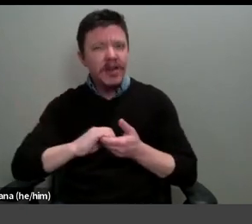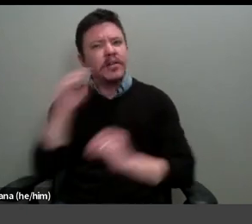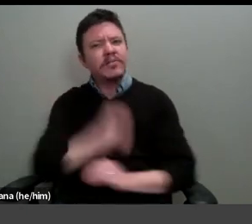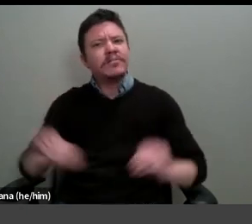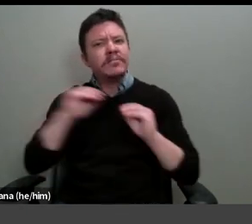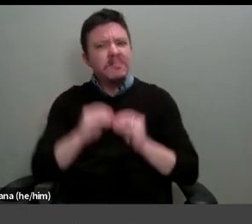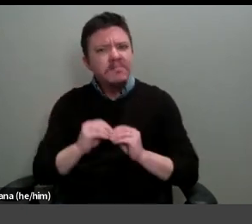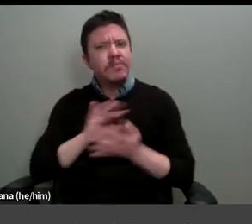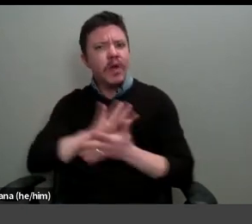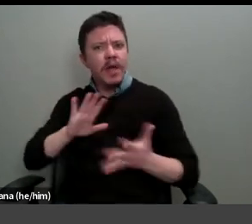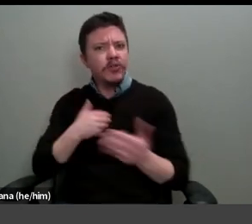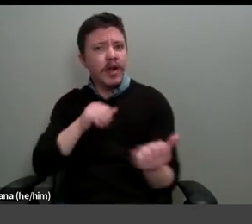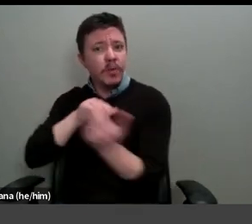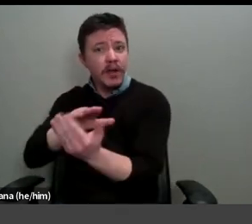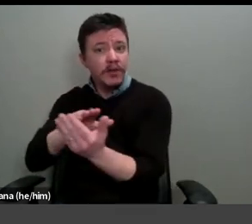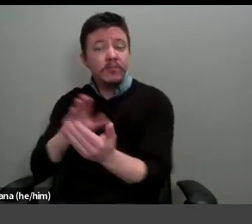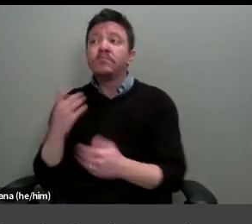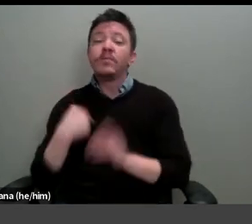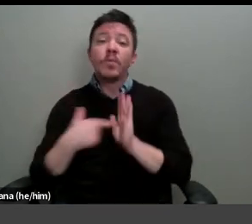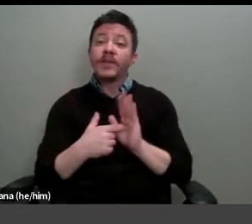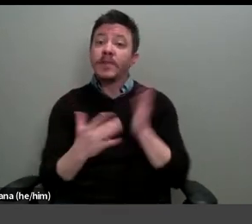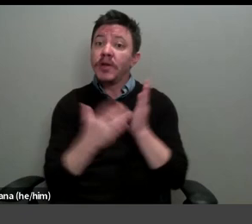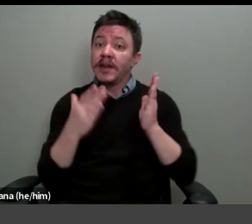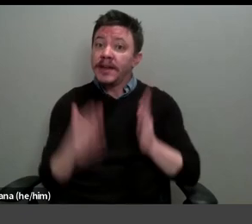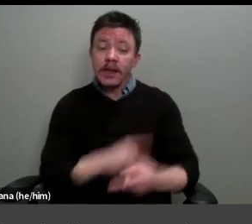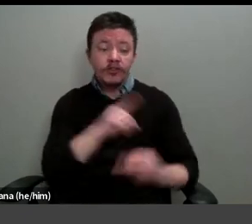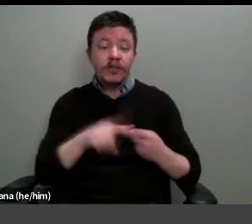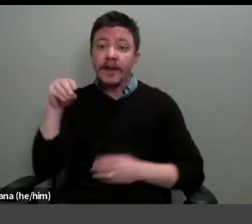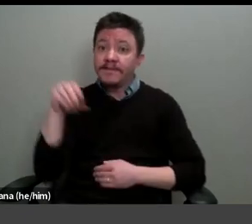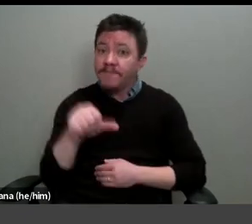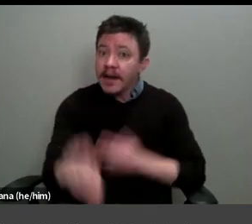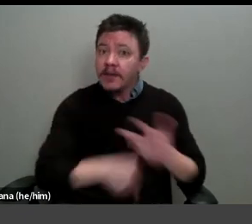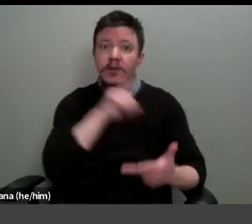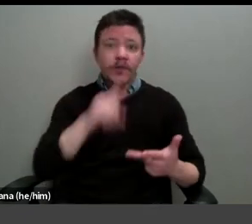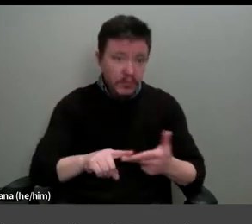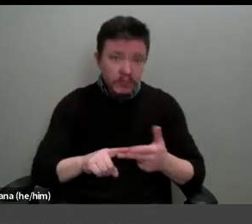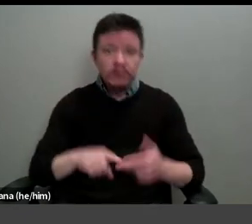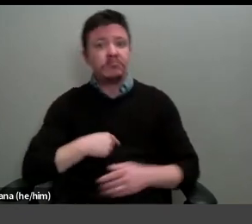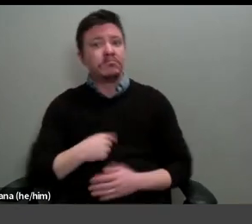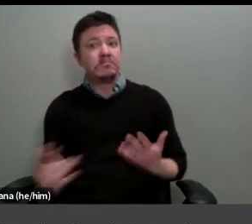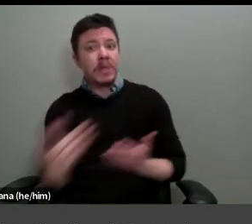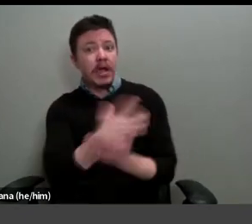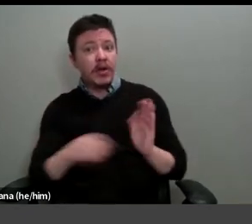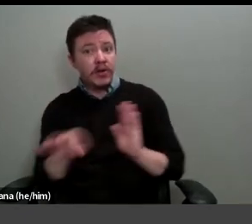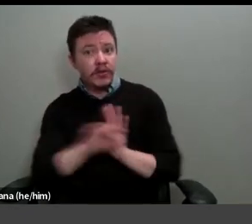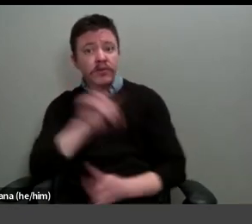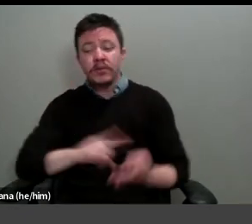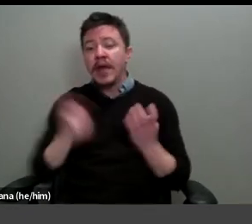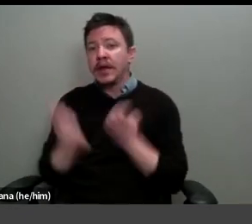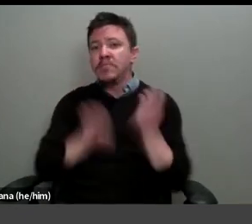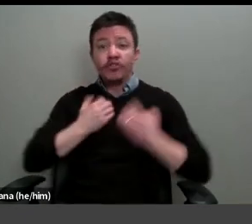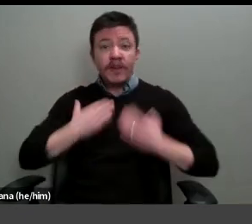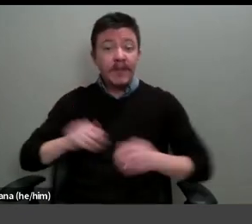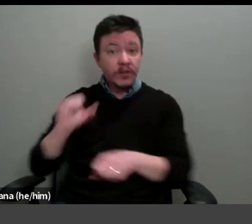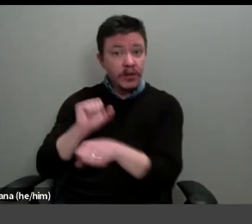including as technicians, financiers, carers and emotional and physical labourers in the